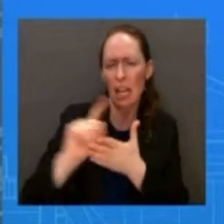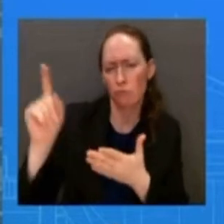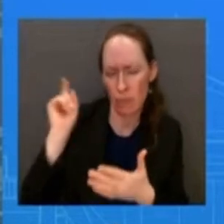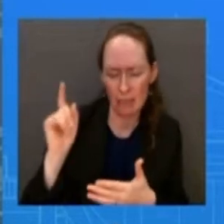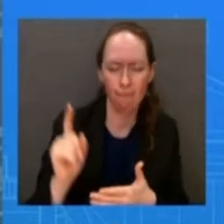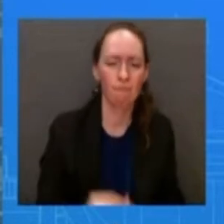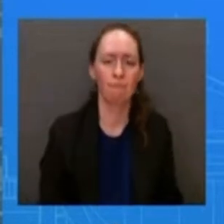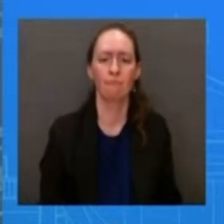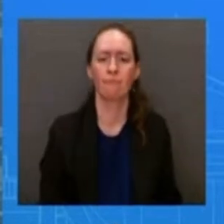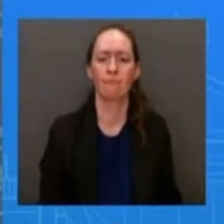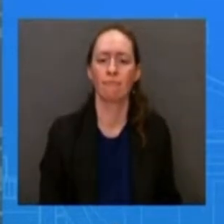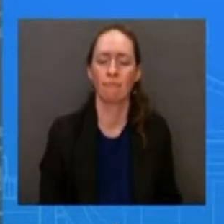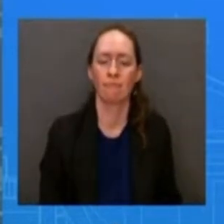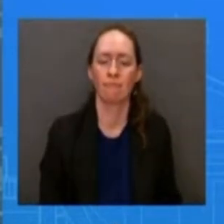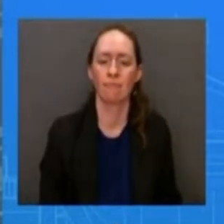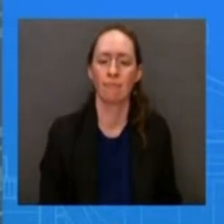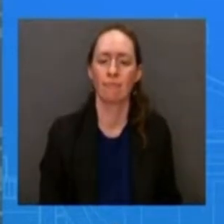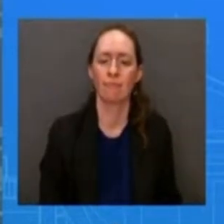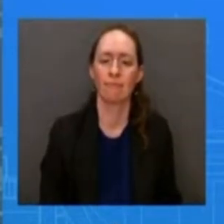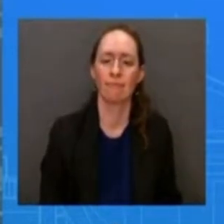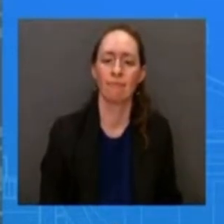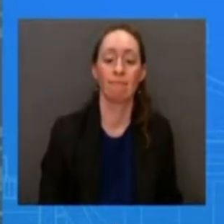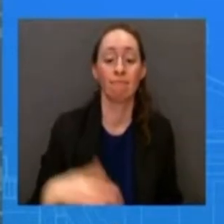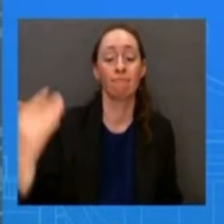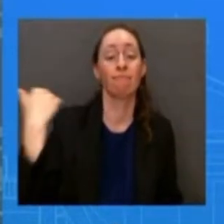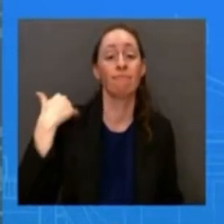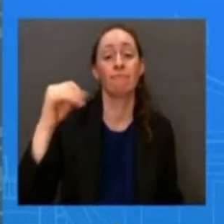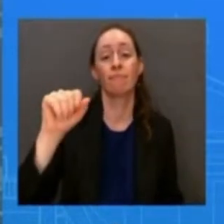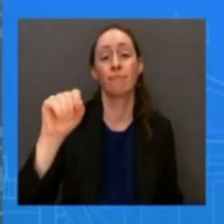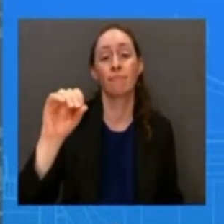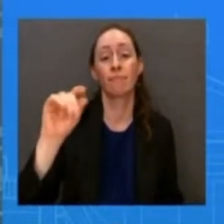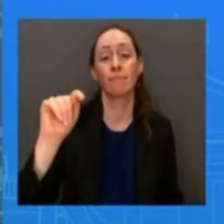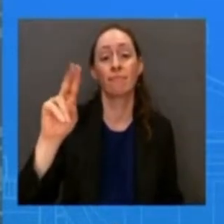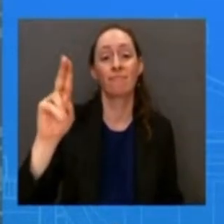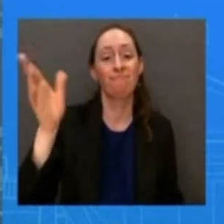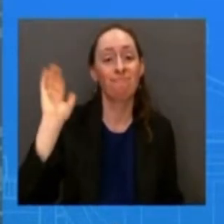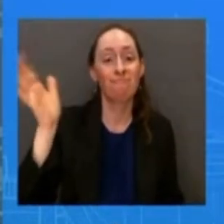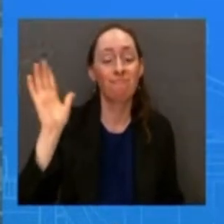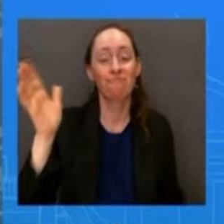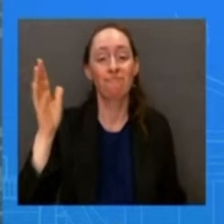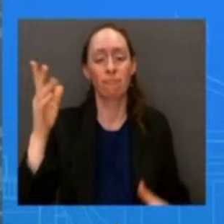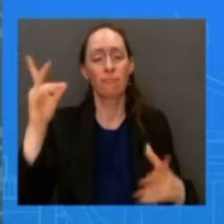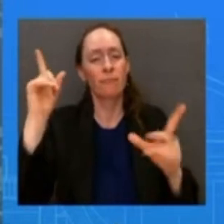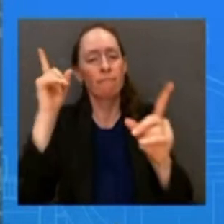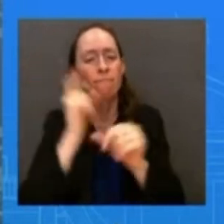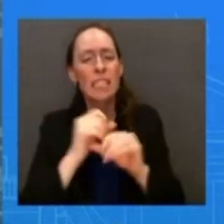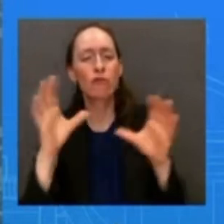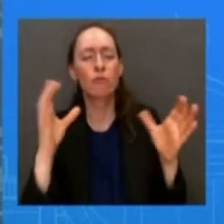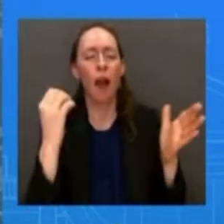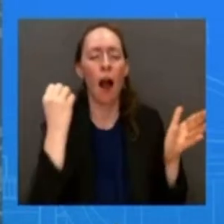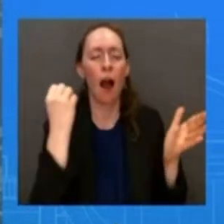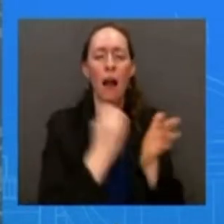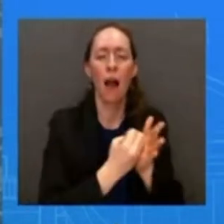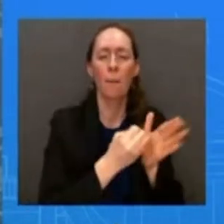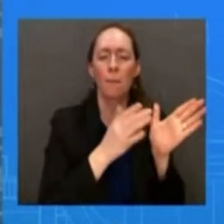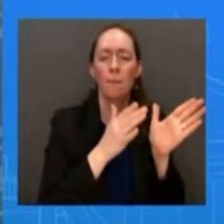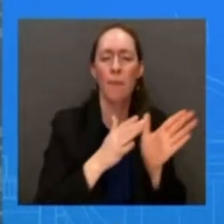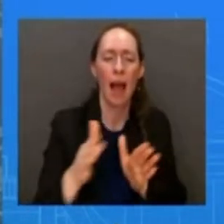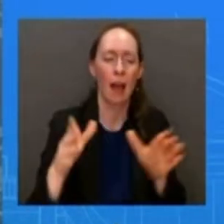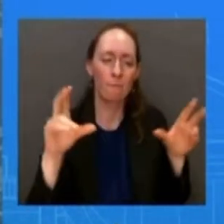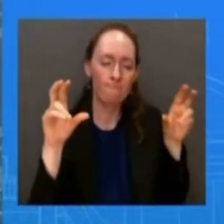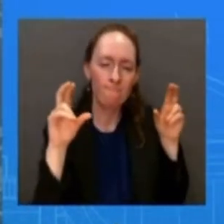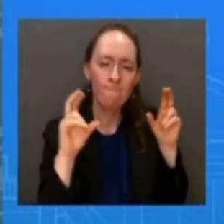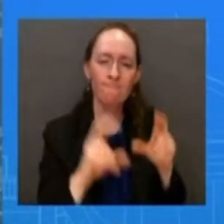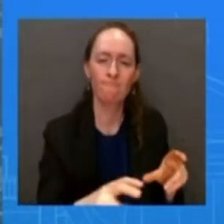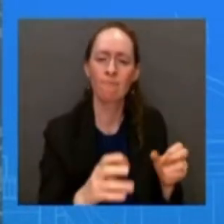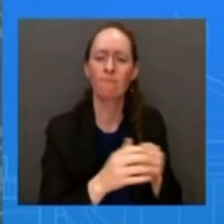of the union and how he sees every how he sees uh the economy and the progress moving forward so two things on the wages as you're asking me specifically